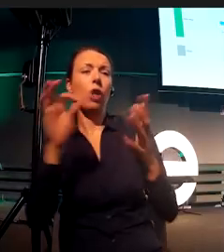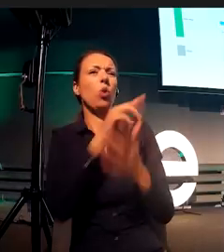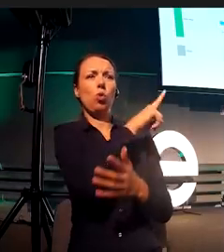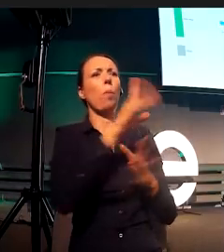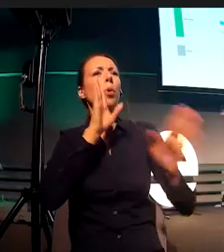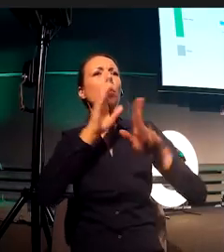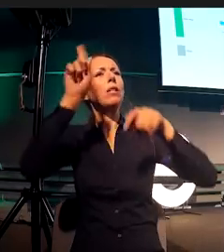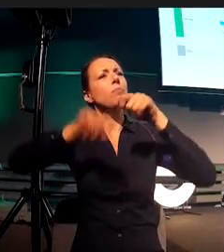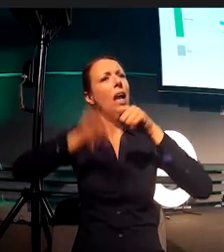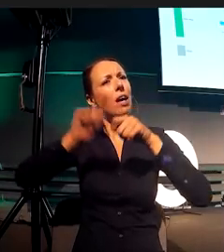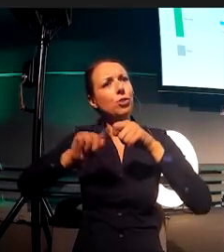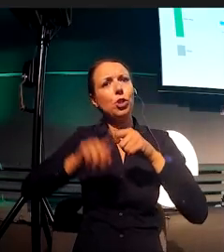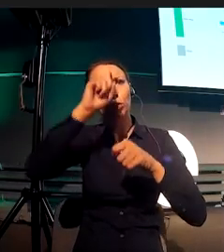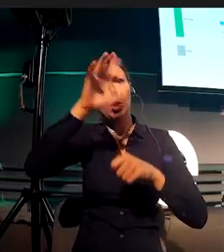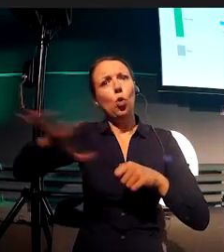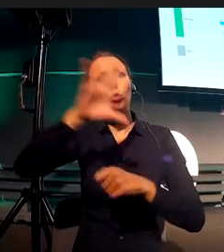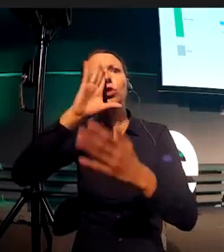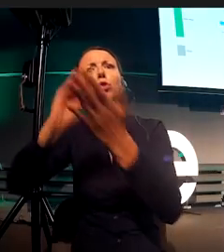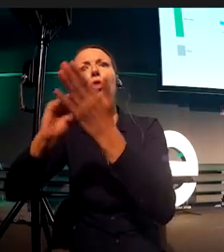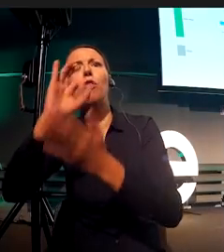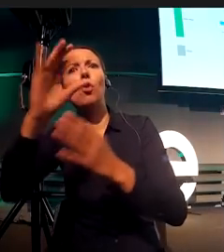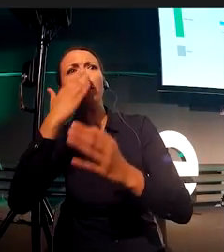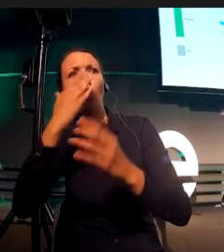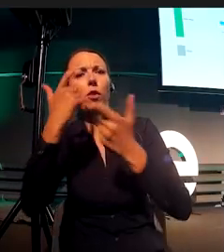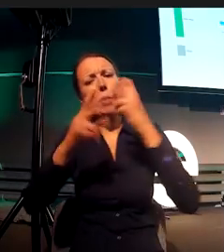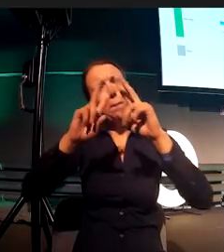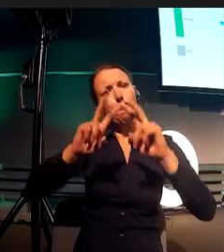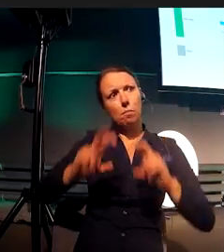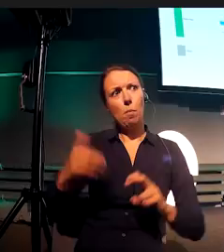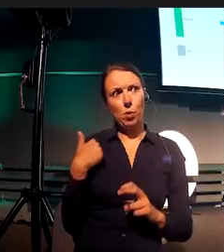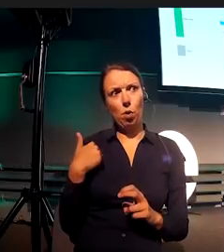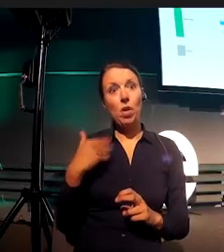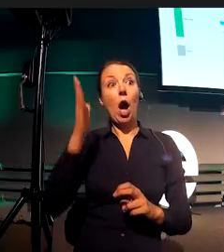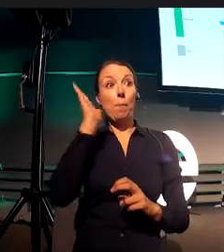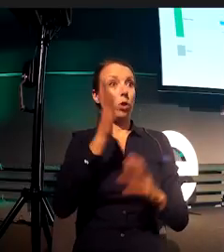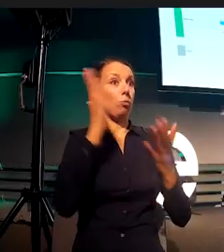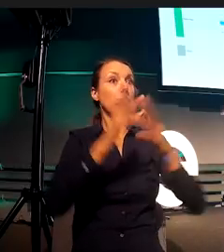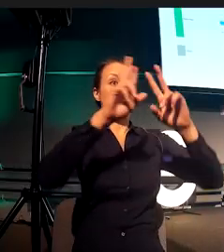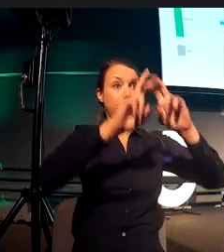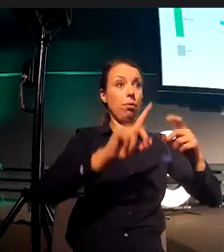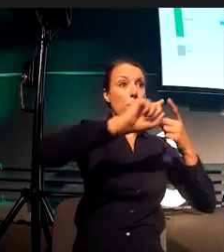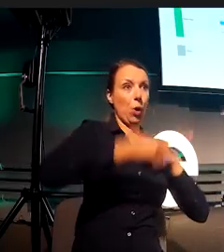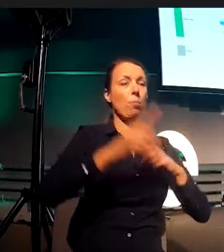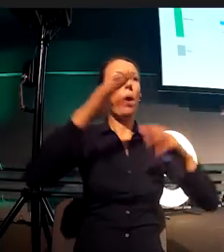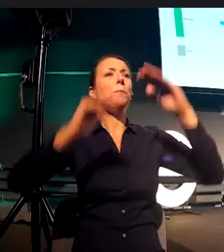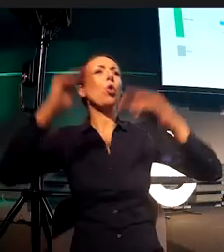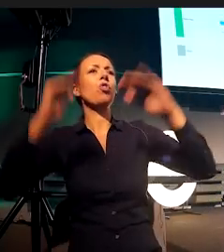can just put them down and look at all the different screens and how different ones are behaving.